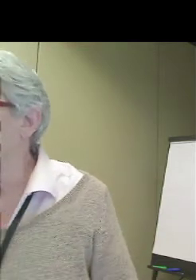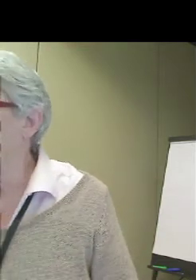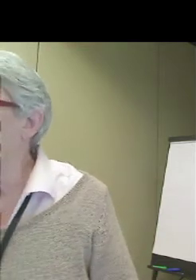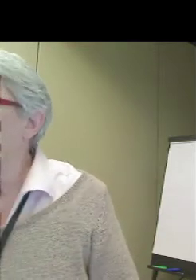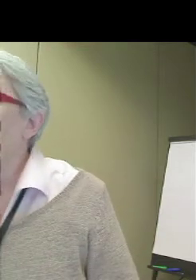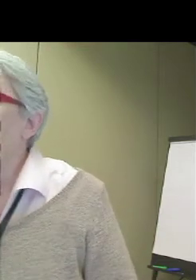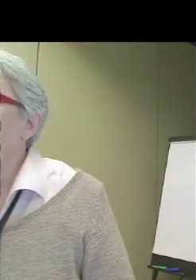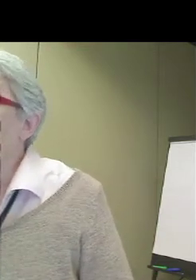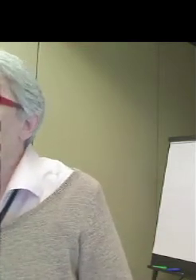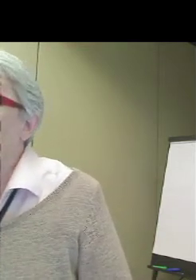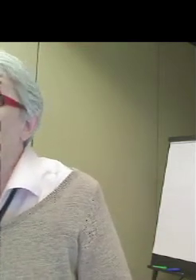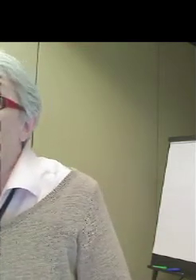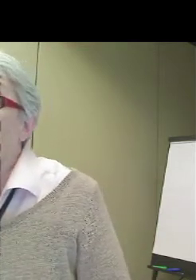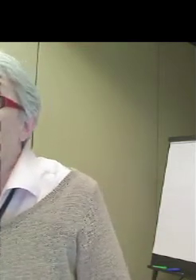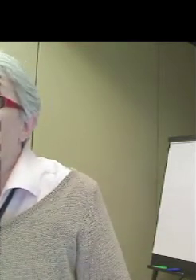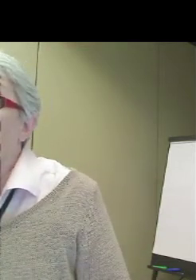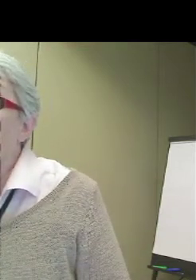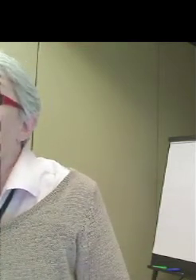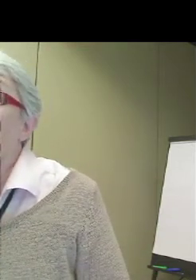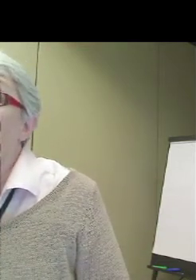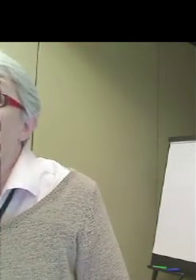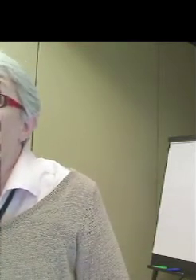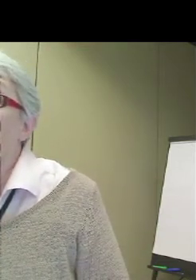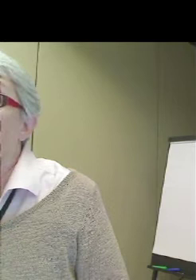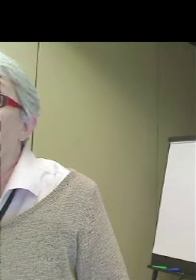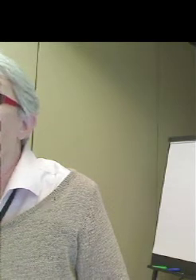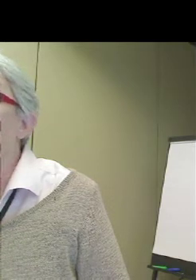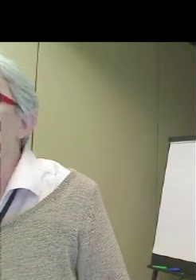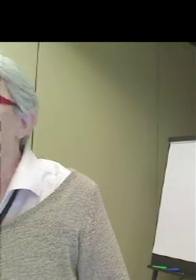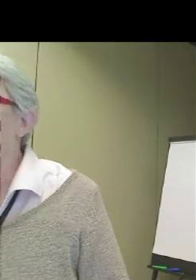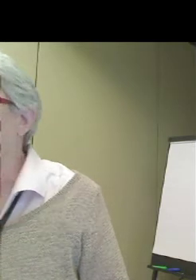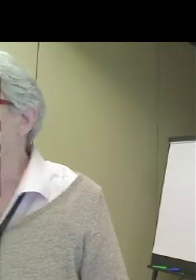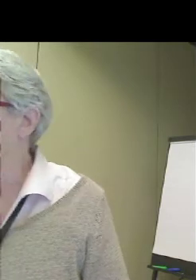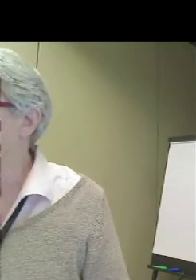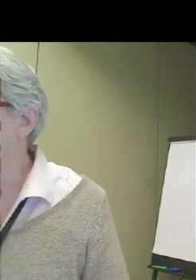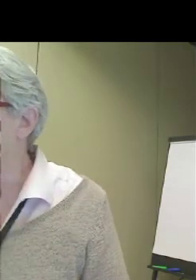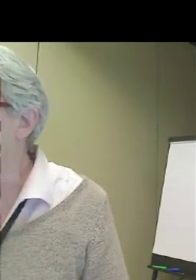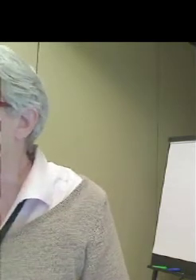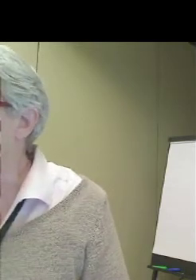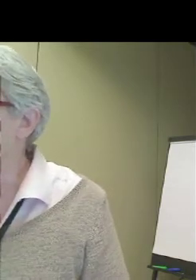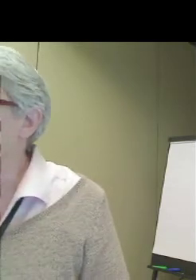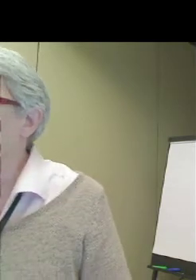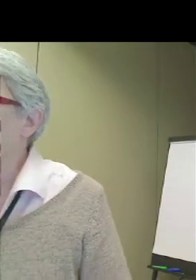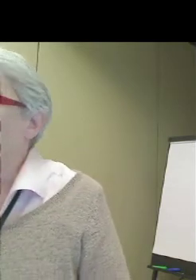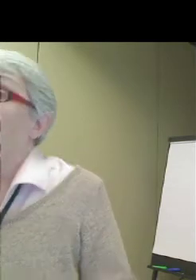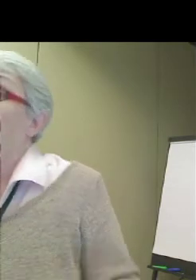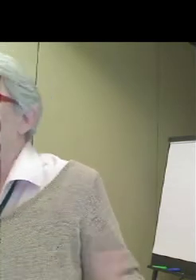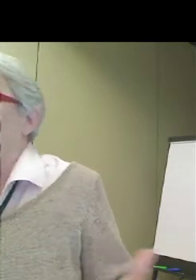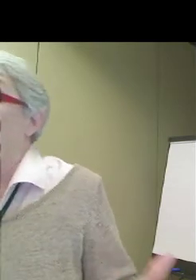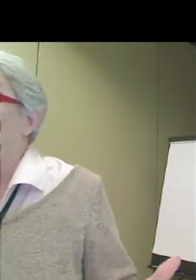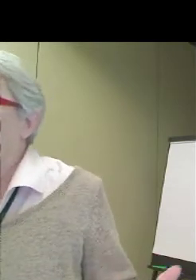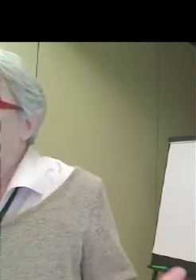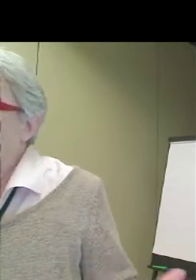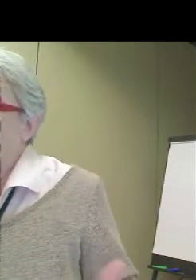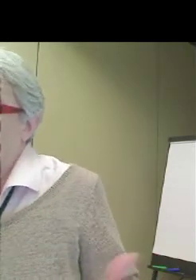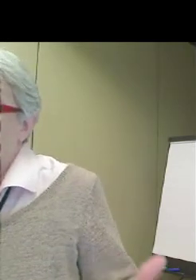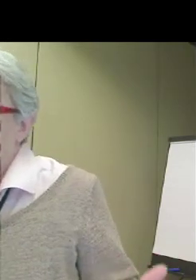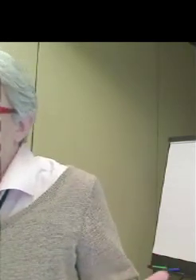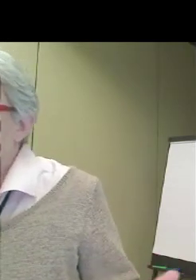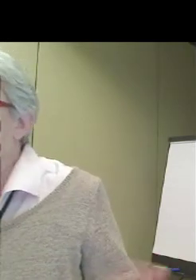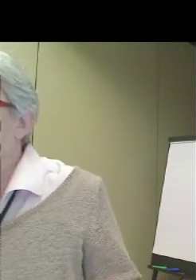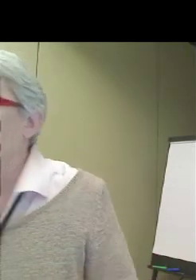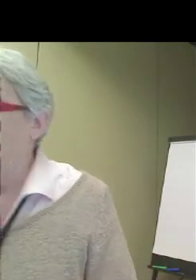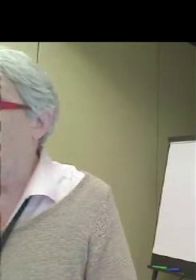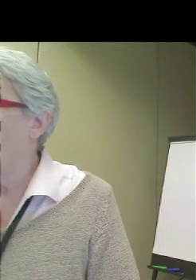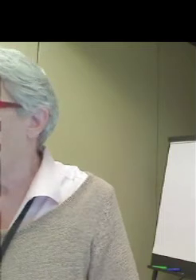want to stay. We got a lot of comments after the first couple of months. Can't you do two artworks? Well, of course we can do two artworks.